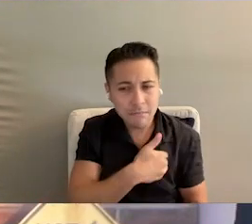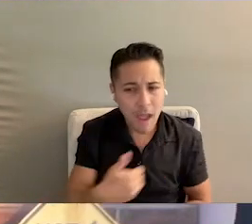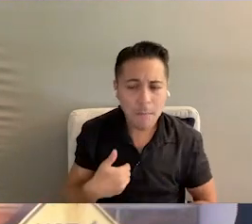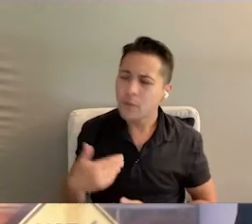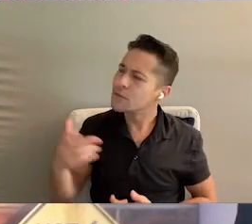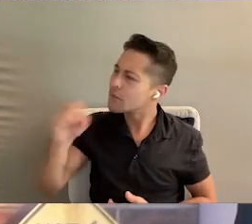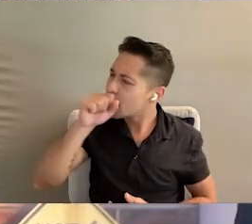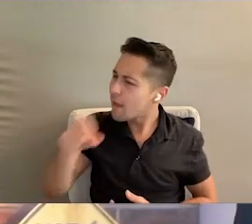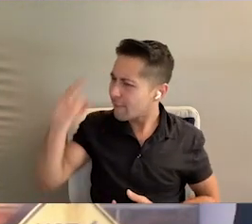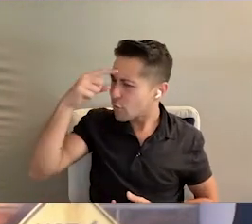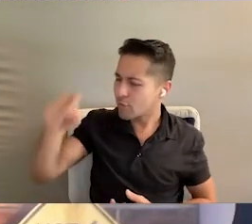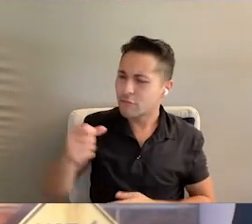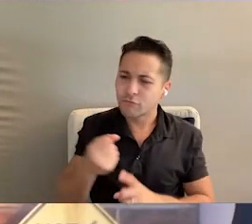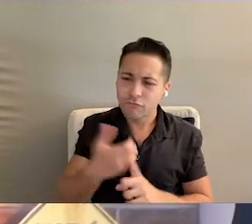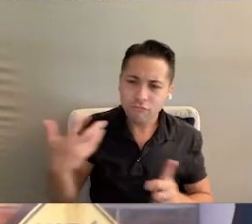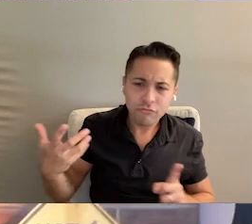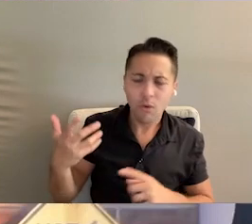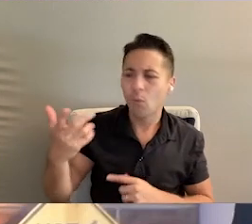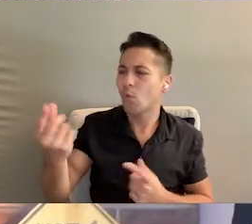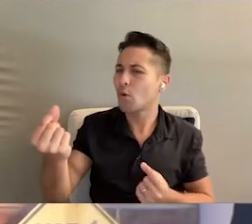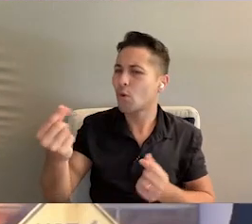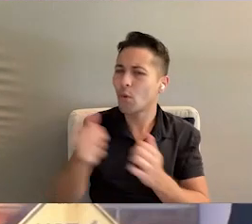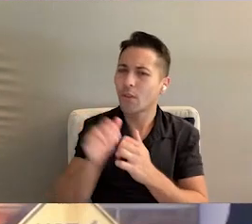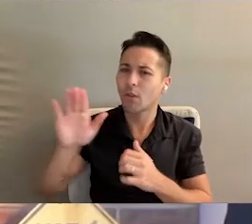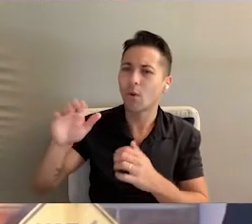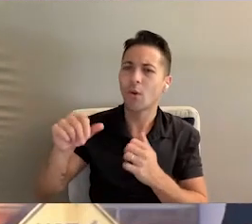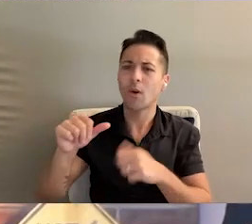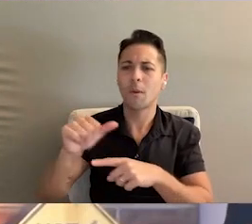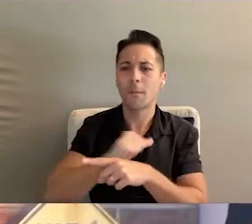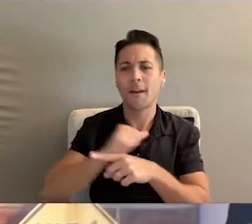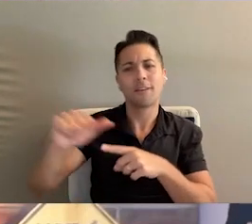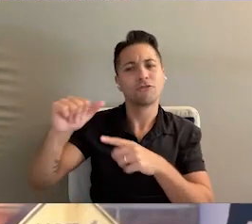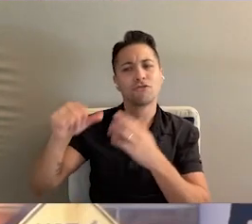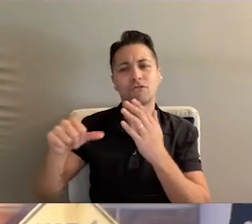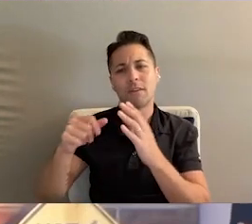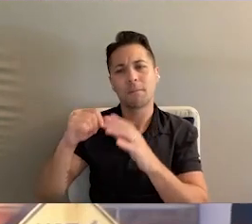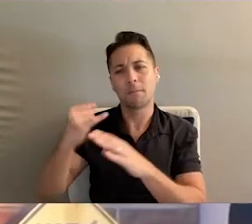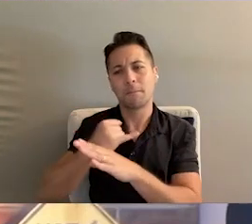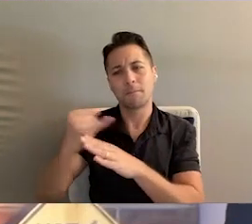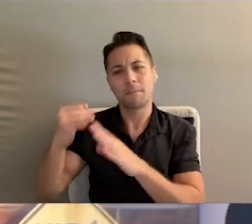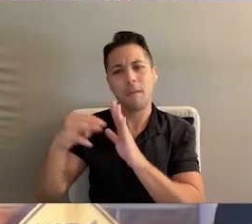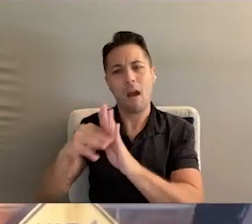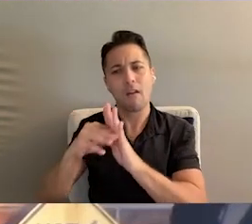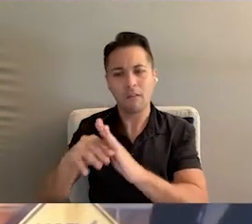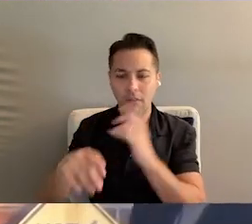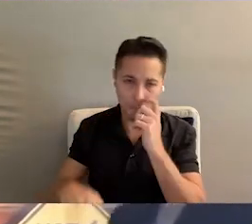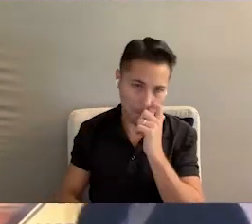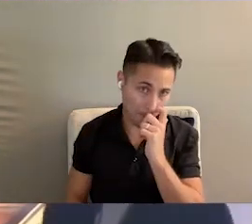love for you to share with us some of the incredible things that you're doing around your apprenticeship model that you've implemented.